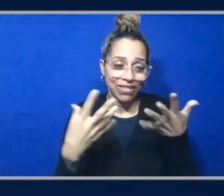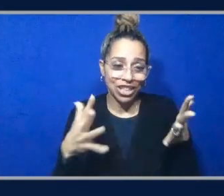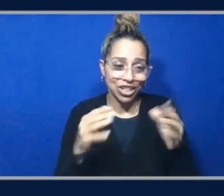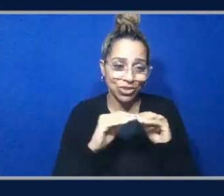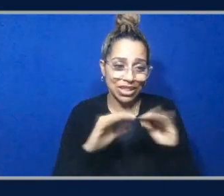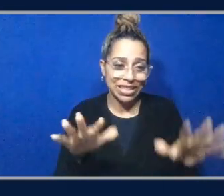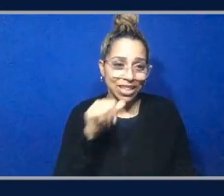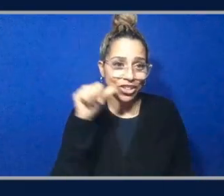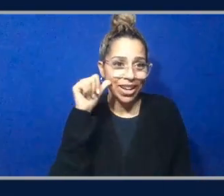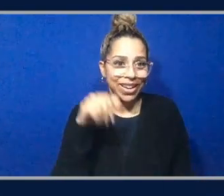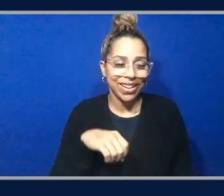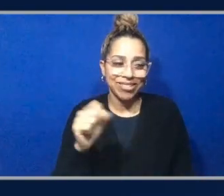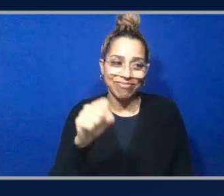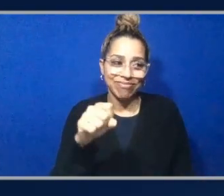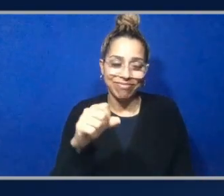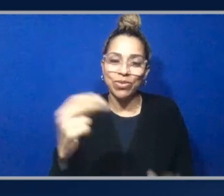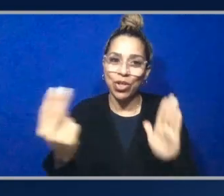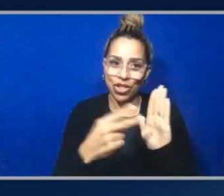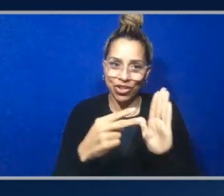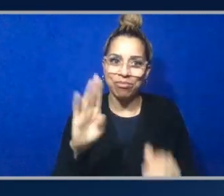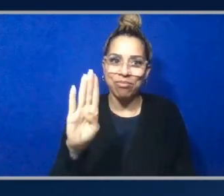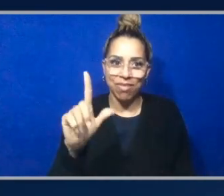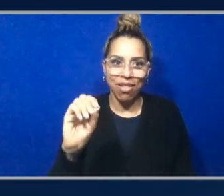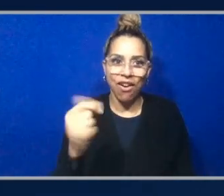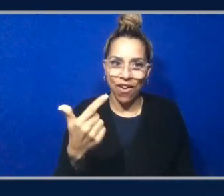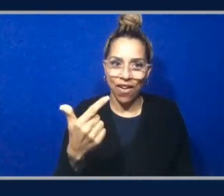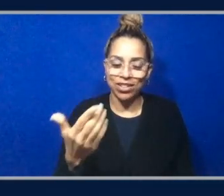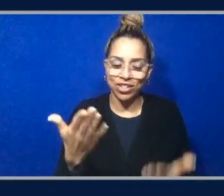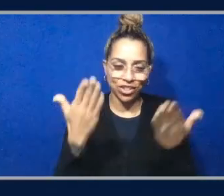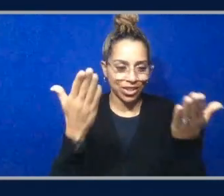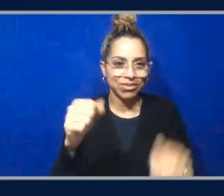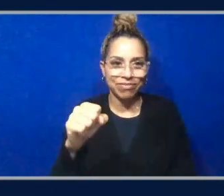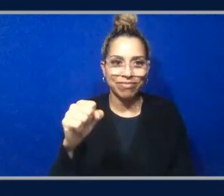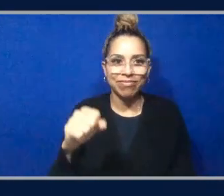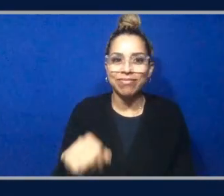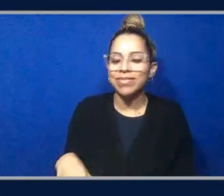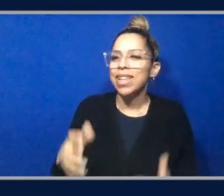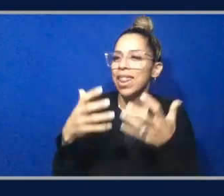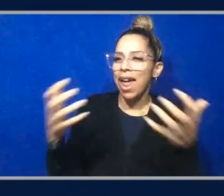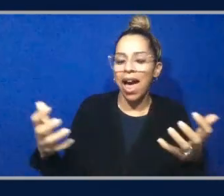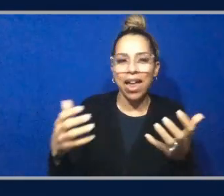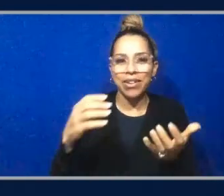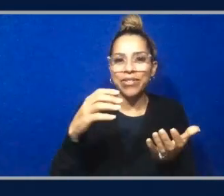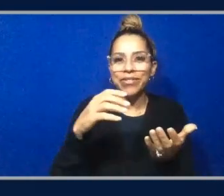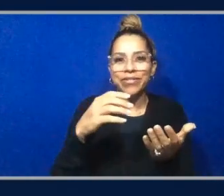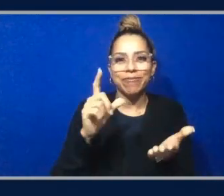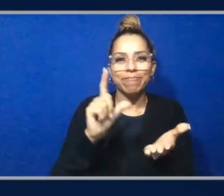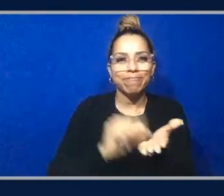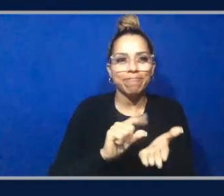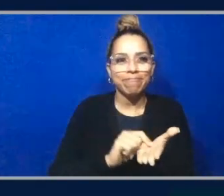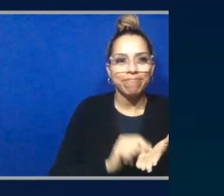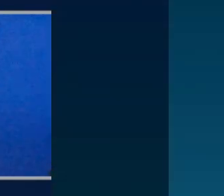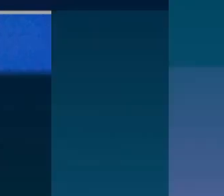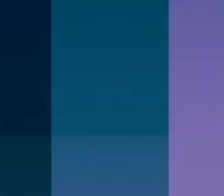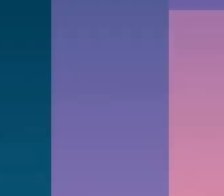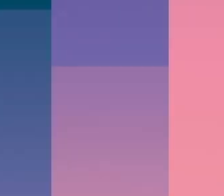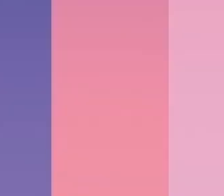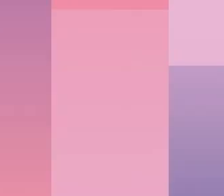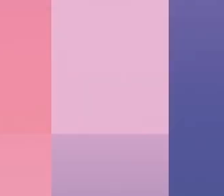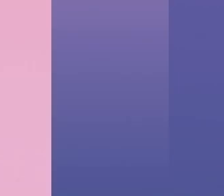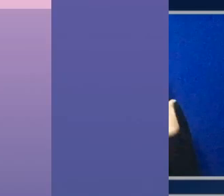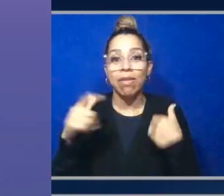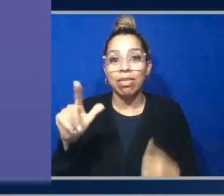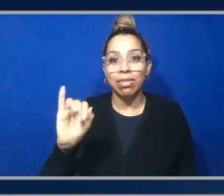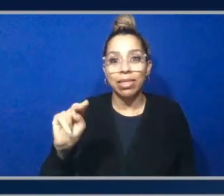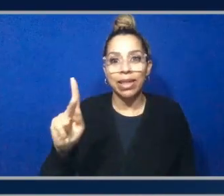check out the blog as well there's a lot of documentation but yeah as danny's showing on the screen the product detail page has links out to all of the different